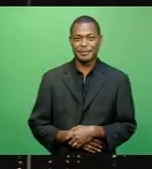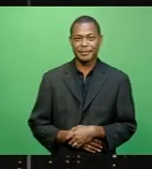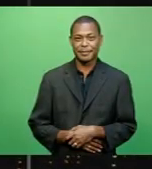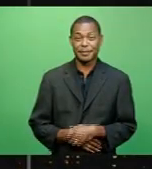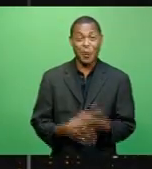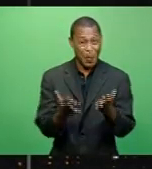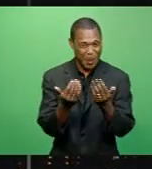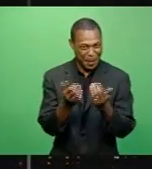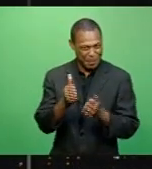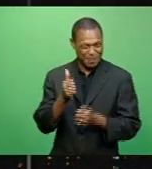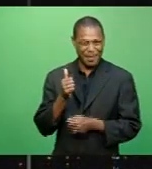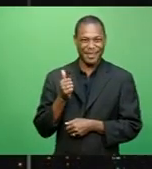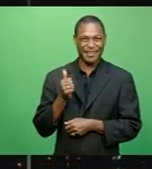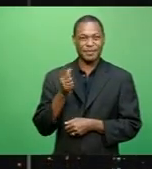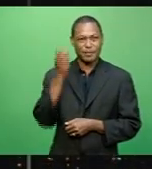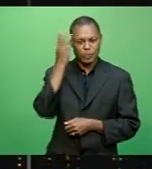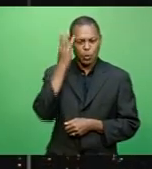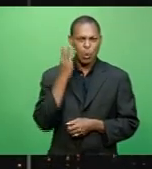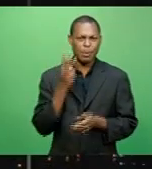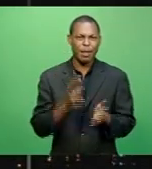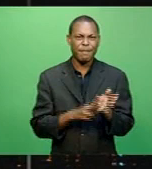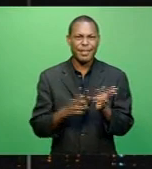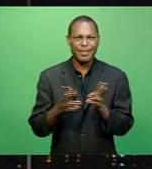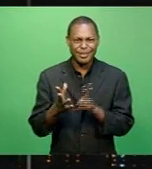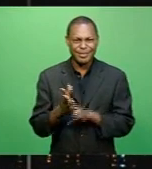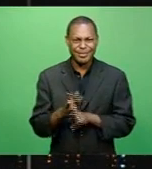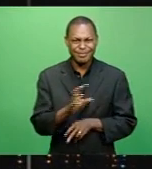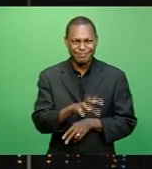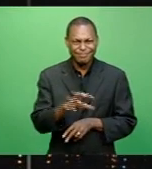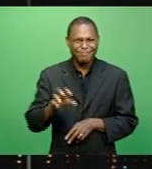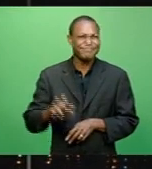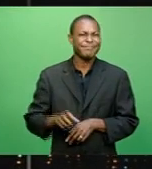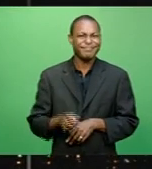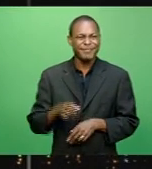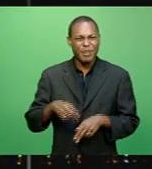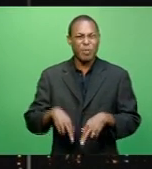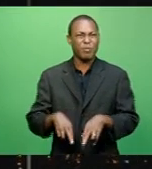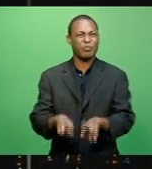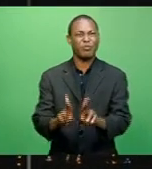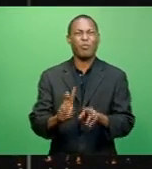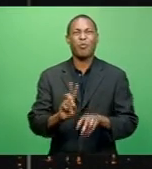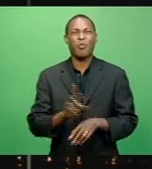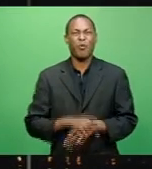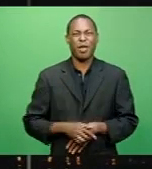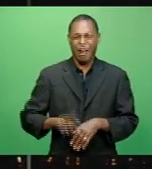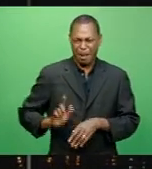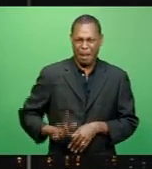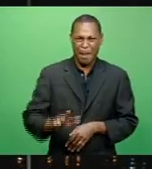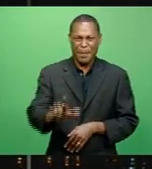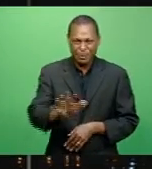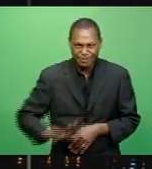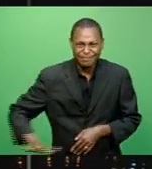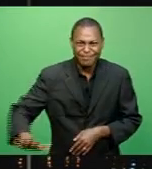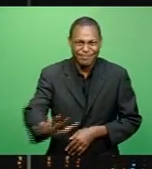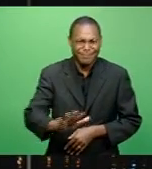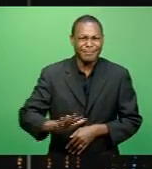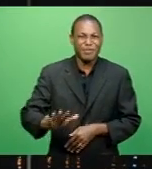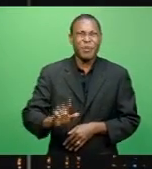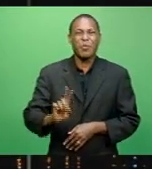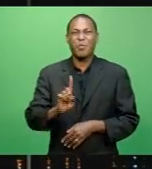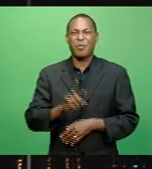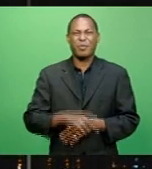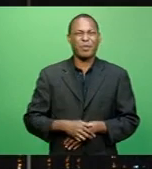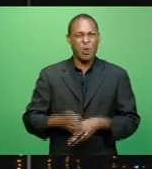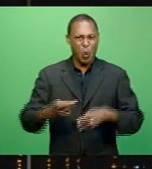Welcome back. Women in villages and settlements along the Tambiya Nandoori Coastal Road are capitalizing on the road being used